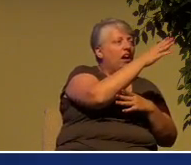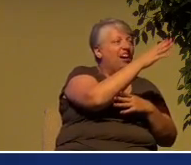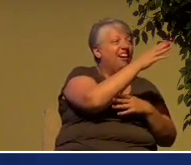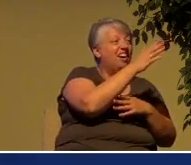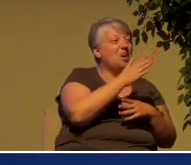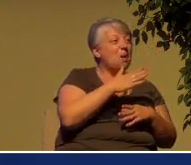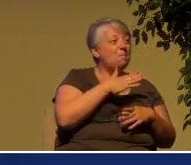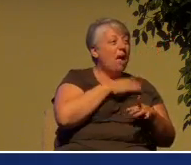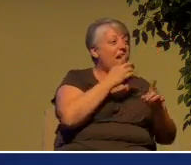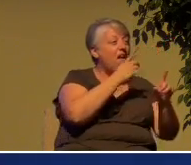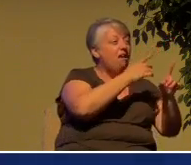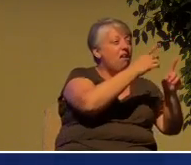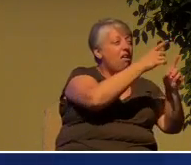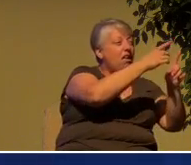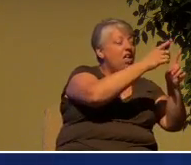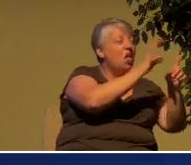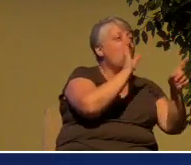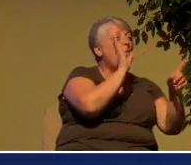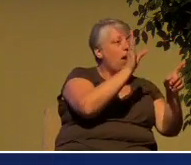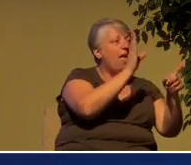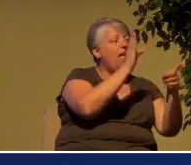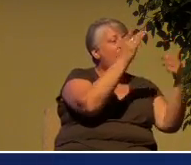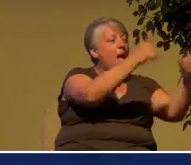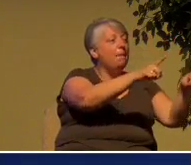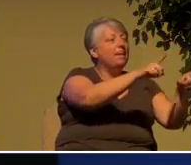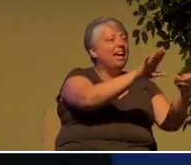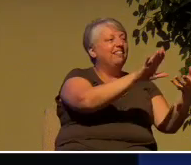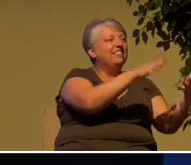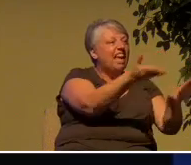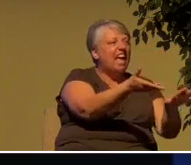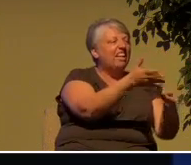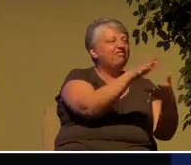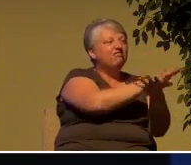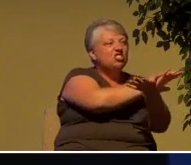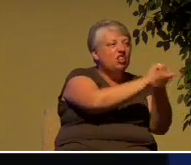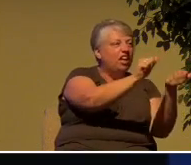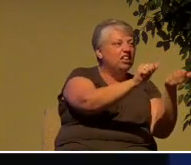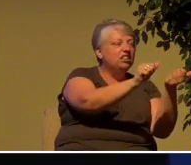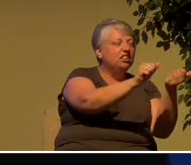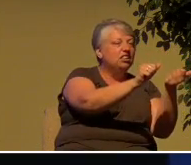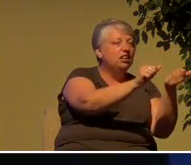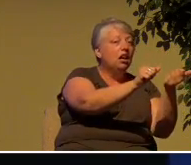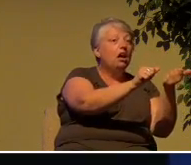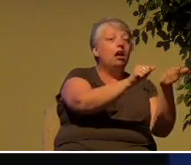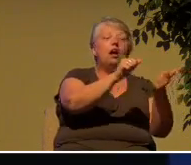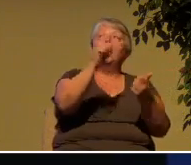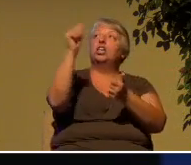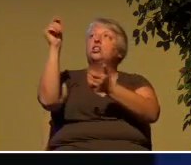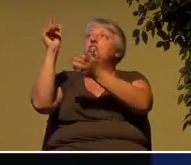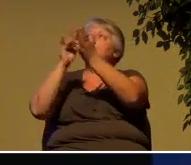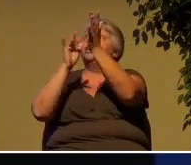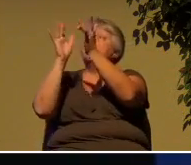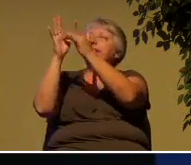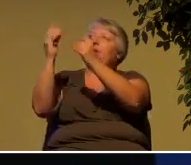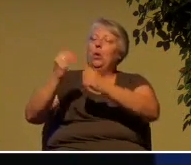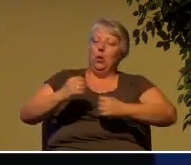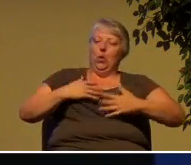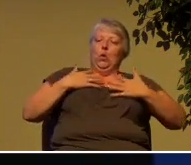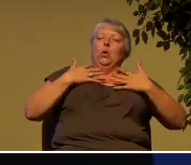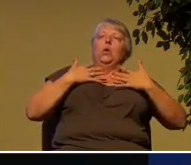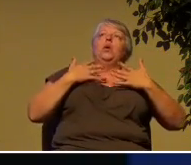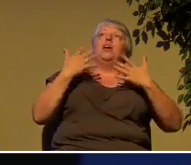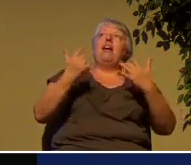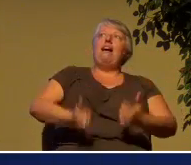But I come to Jesus, and Jesus makes me alive. He brings the dead bones together.